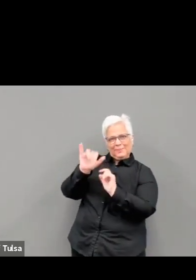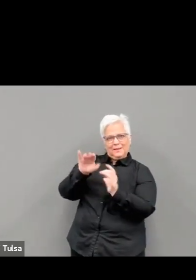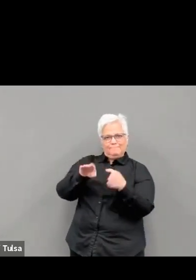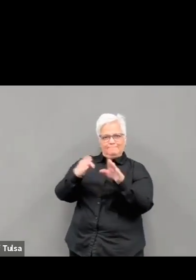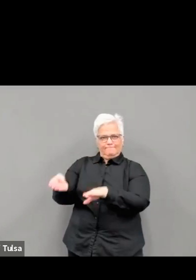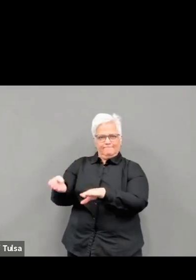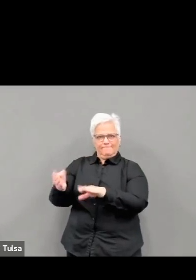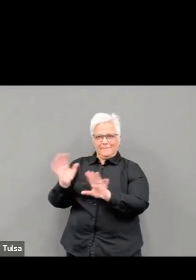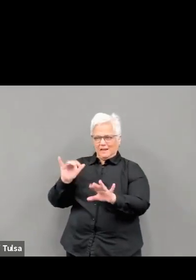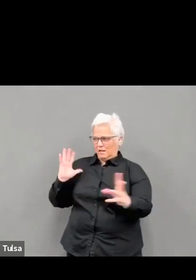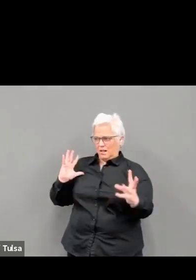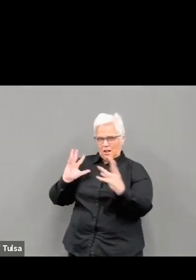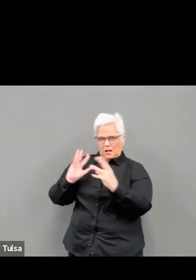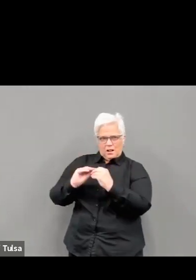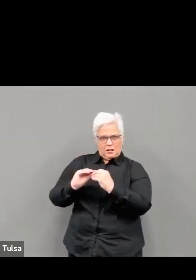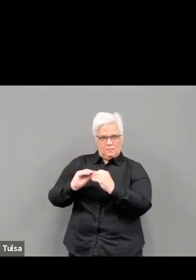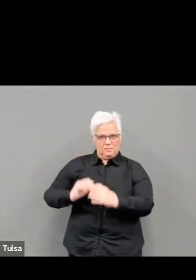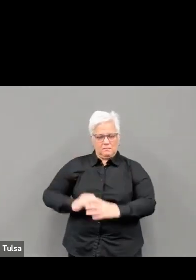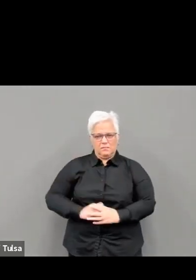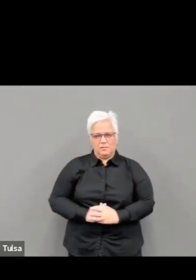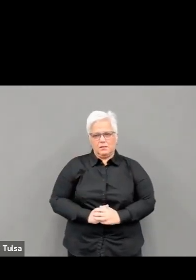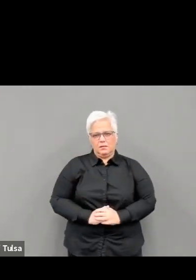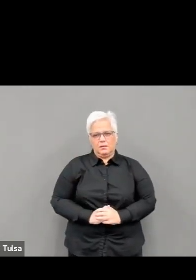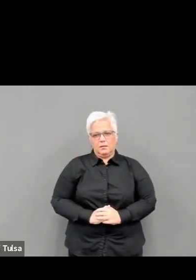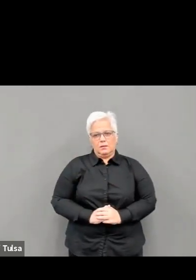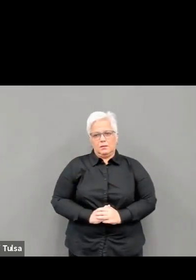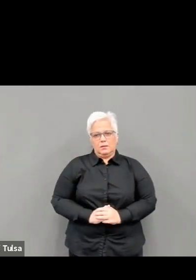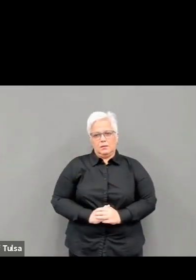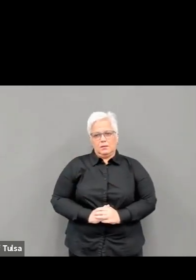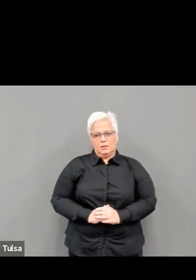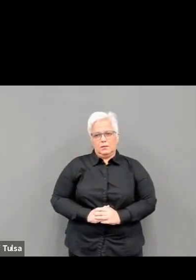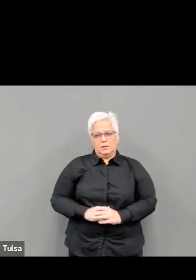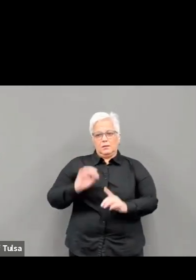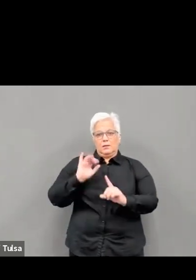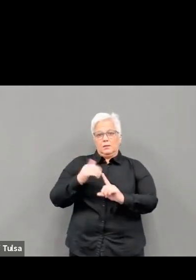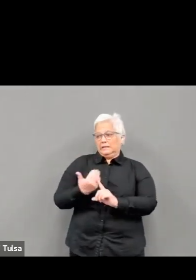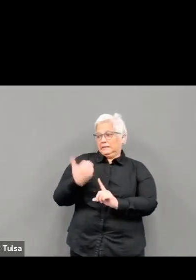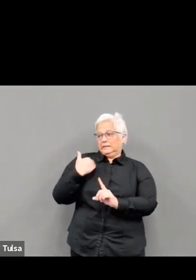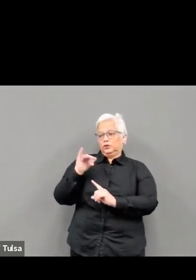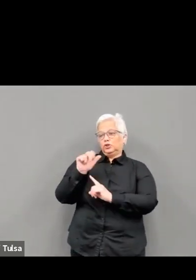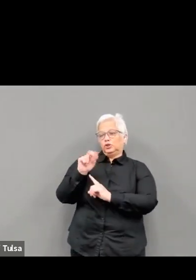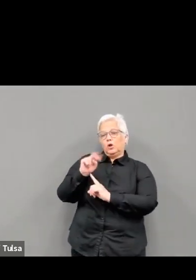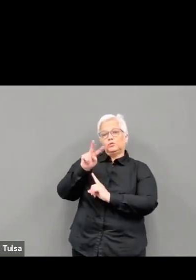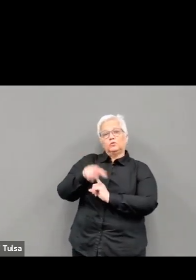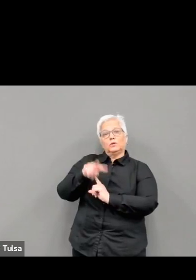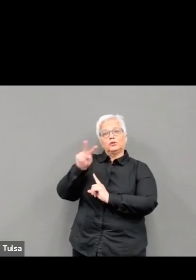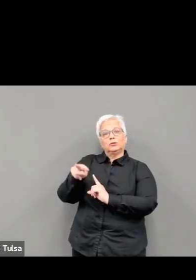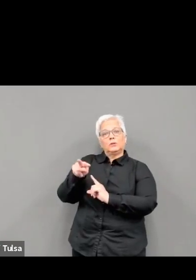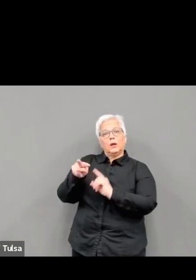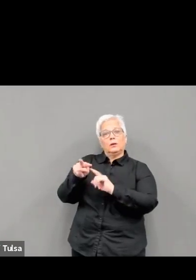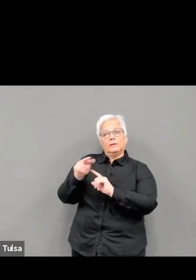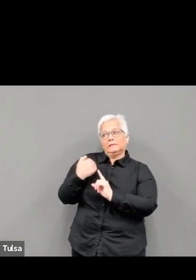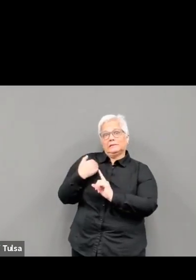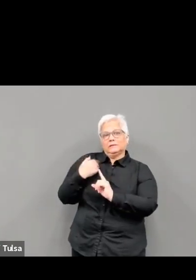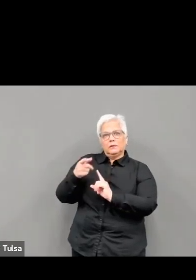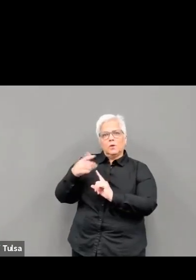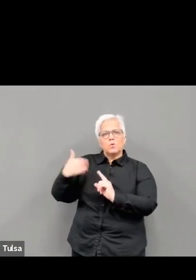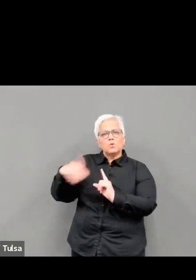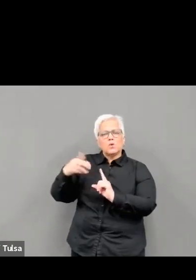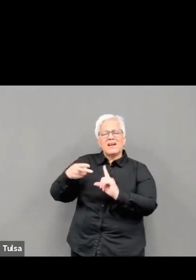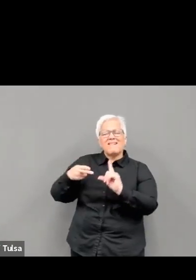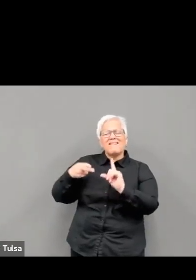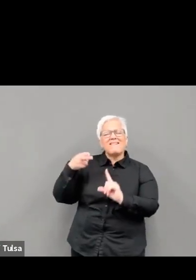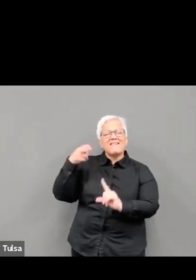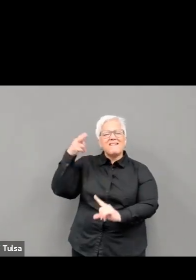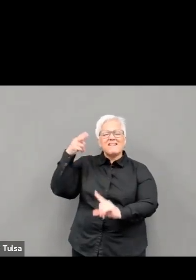2021 was the day with the single highest case count, which was 1,224. January 12th of